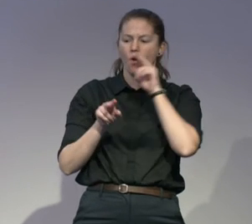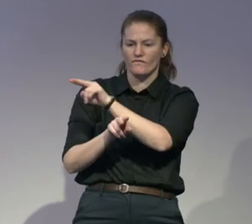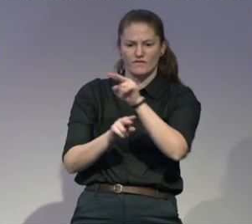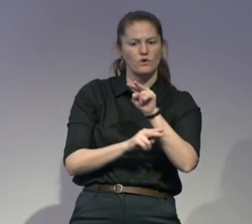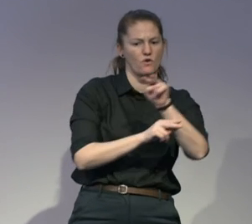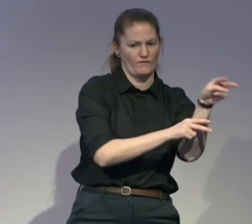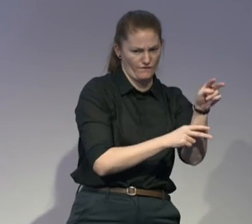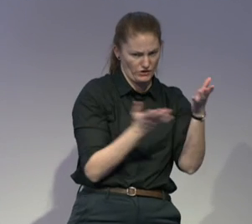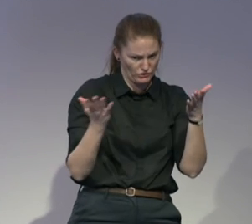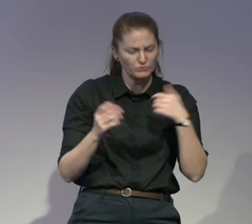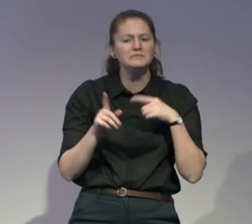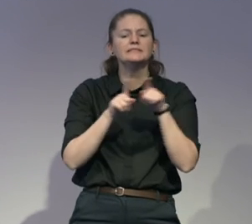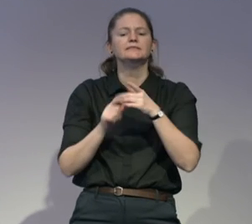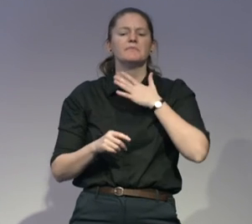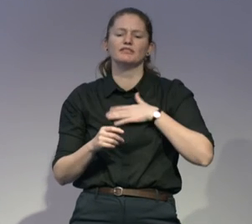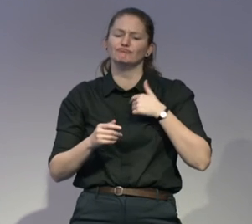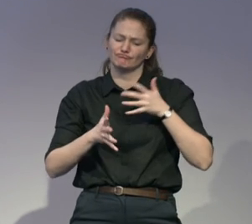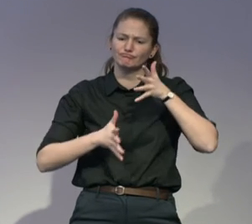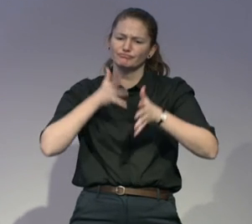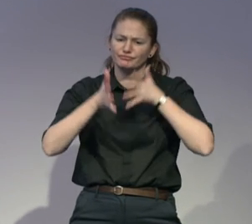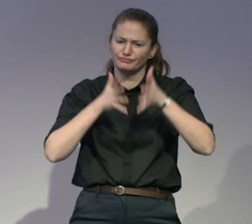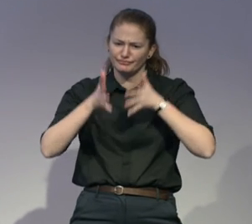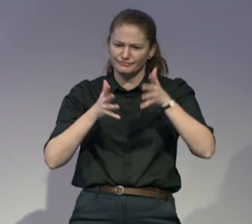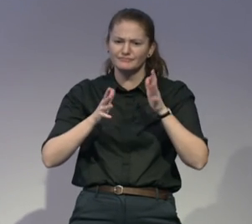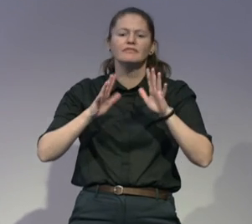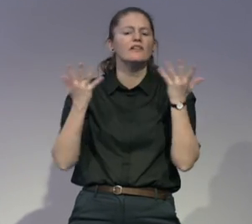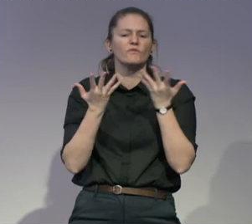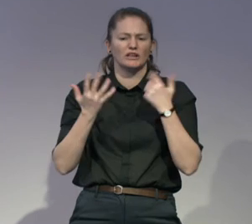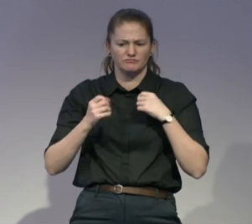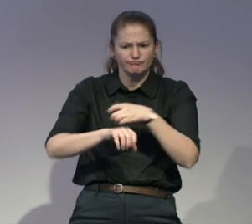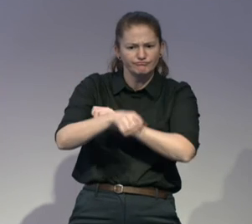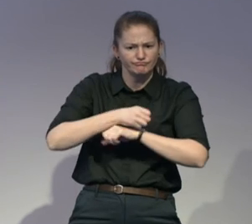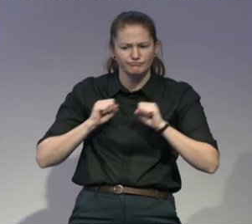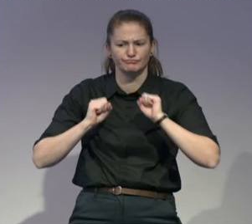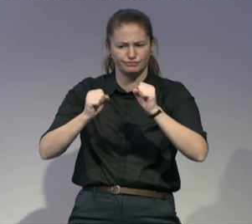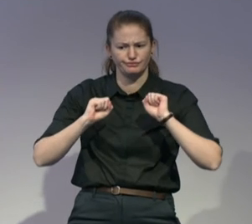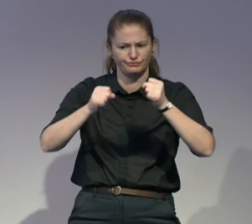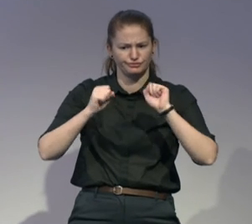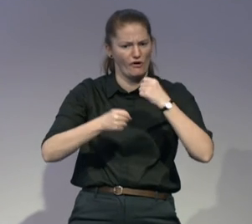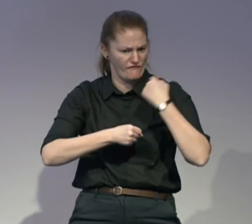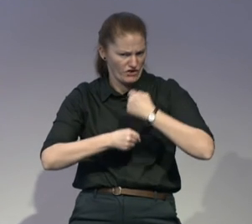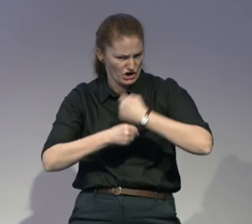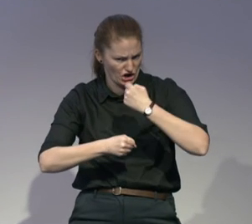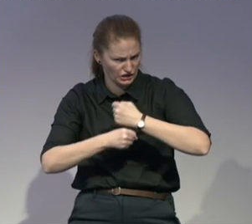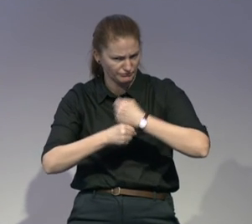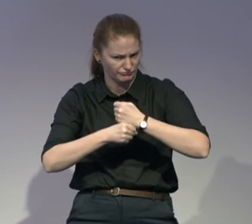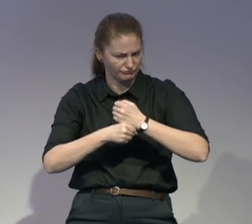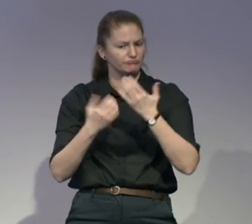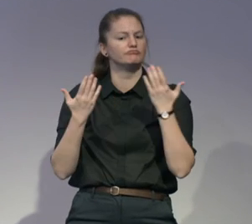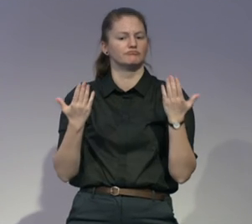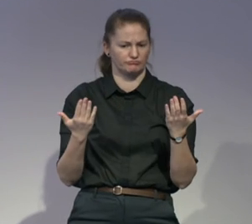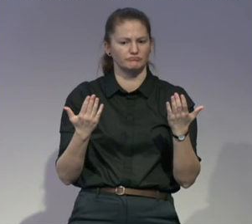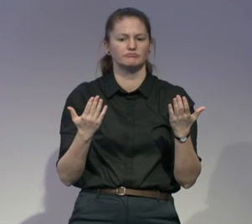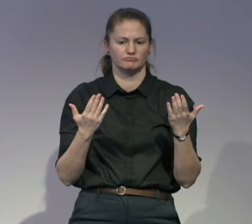of the initiatives, some of efforts that I have undertaken in raising awareness and to drive innovation in the assistive technology domain.